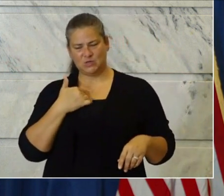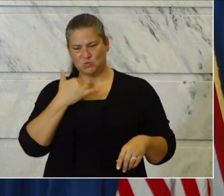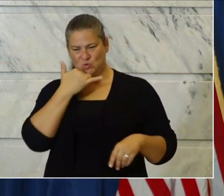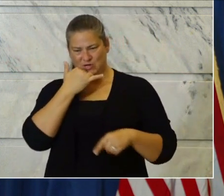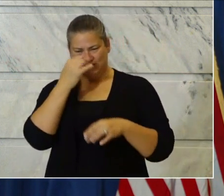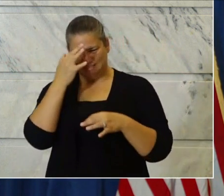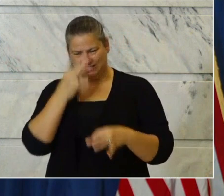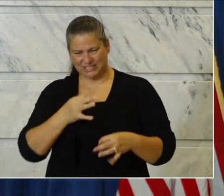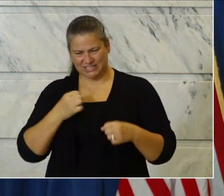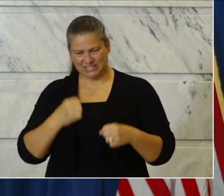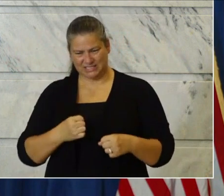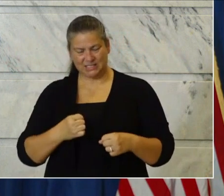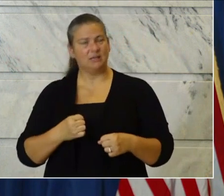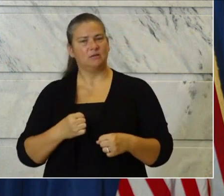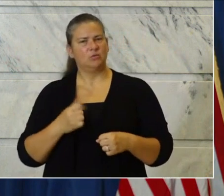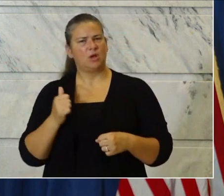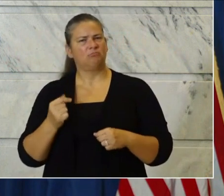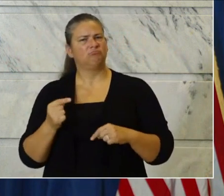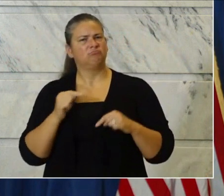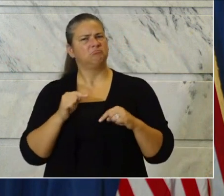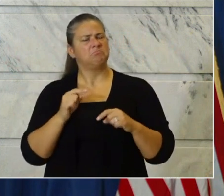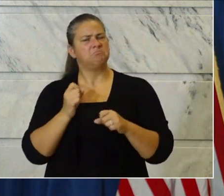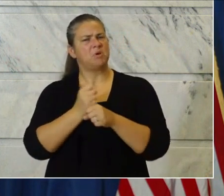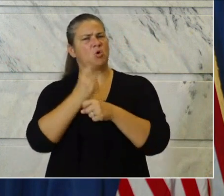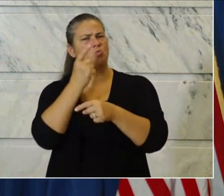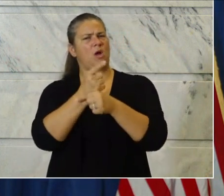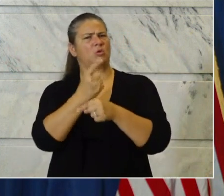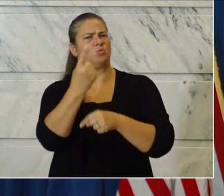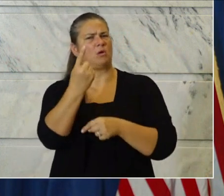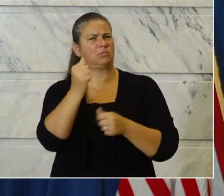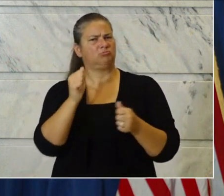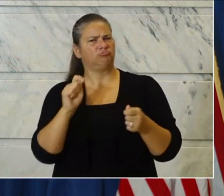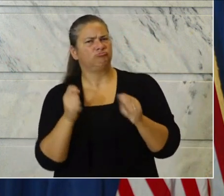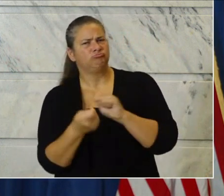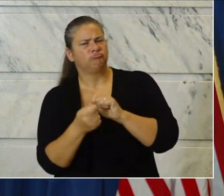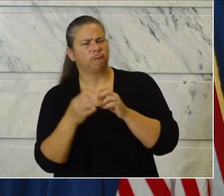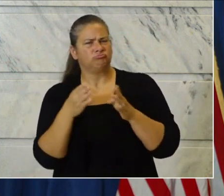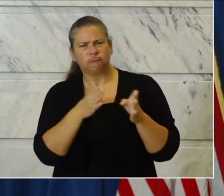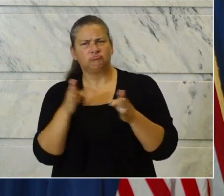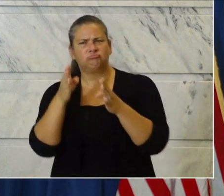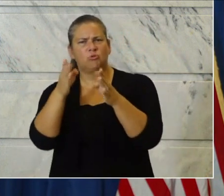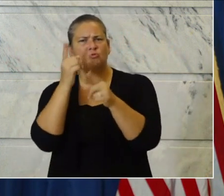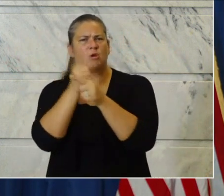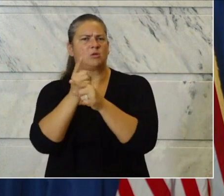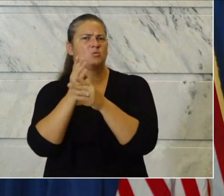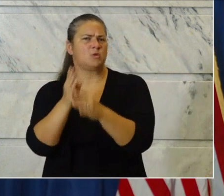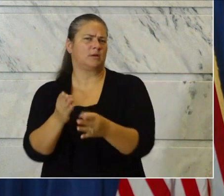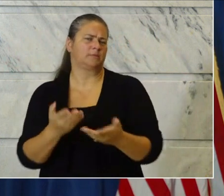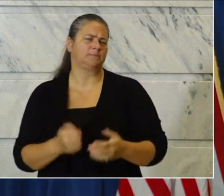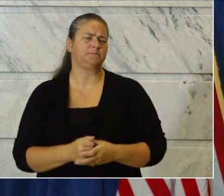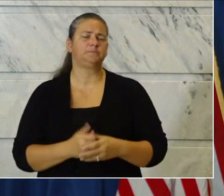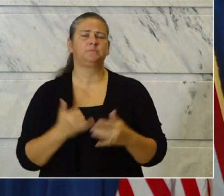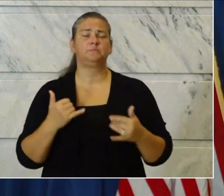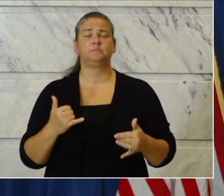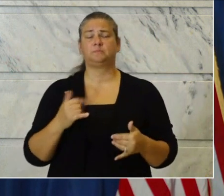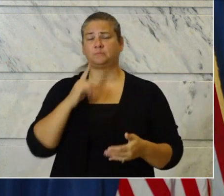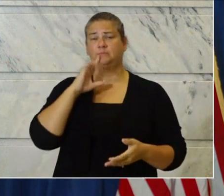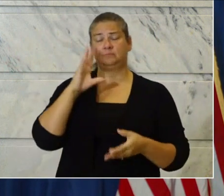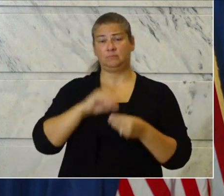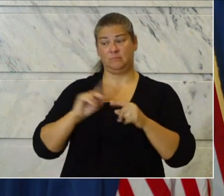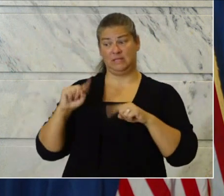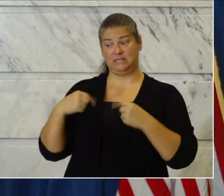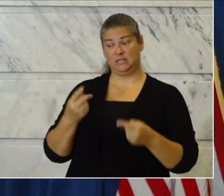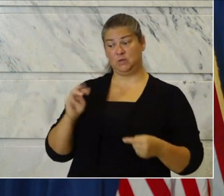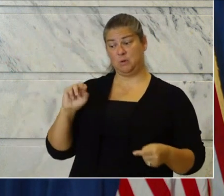make the right one, especially as these numbers pile up. Total number of cases now since March the